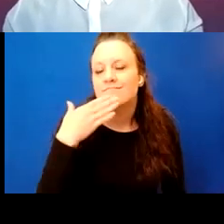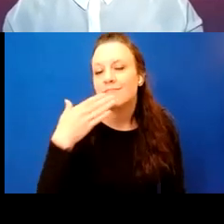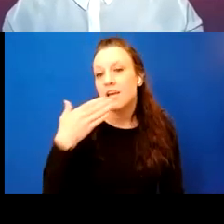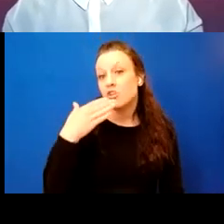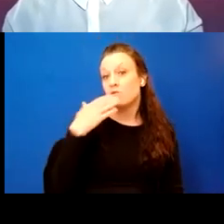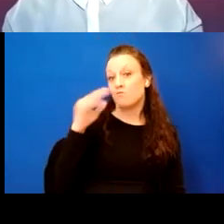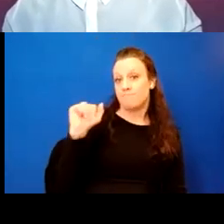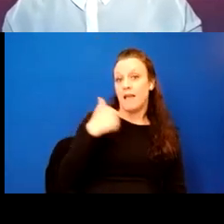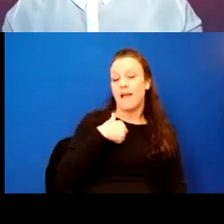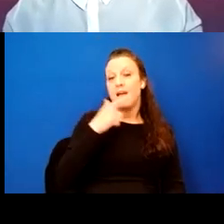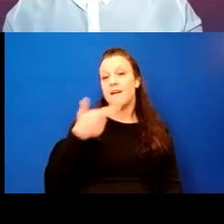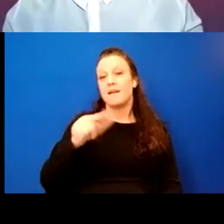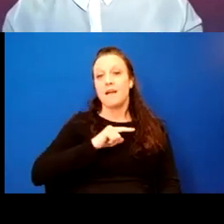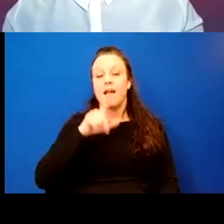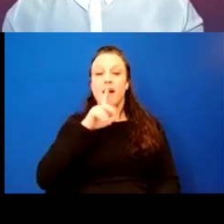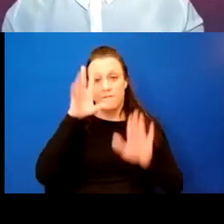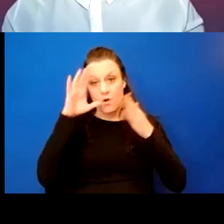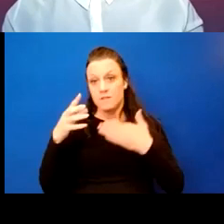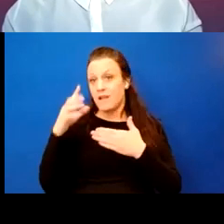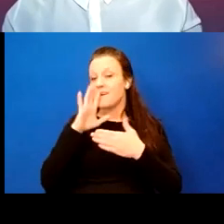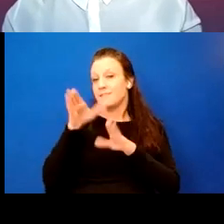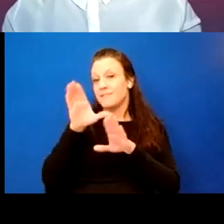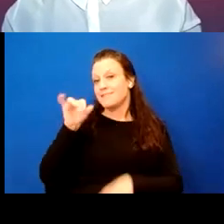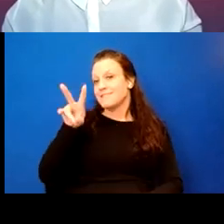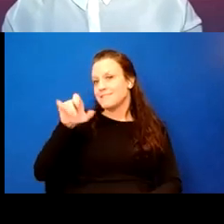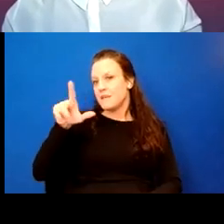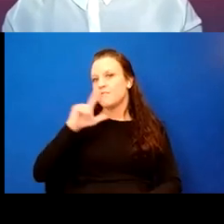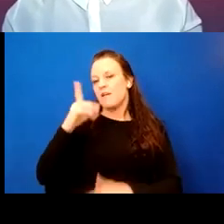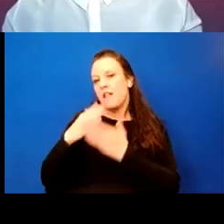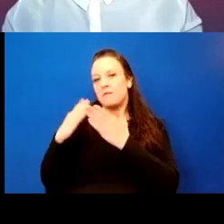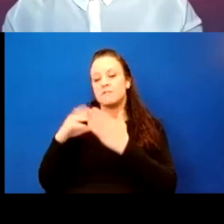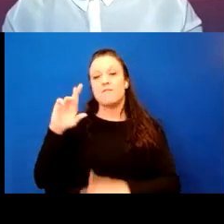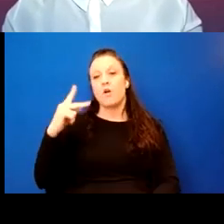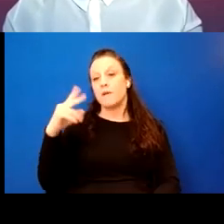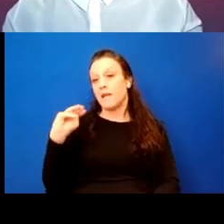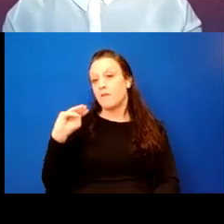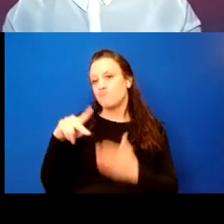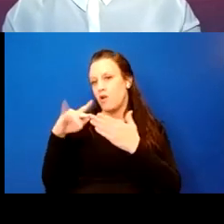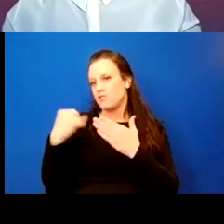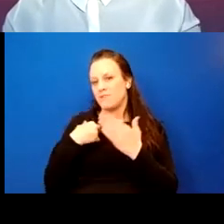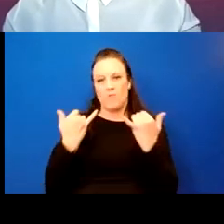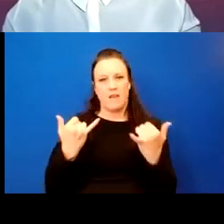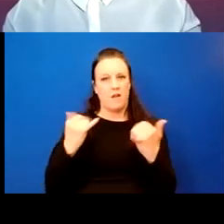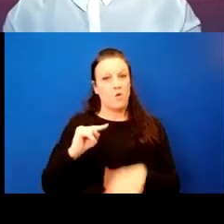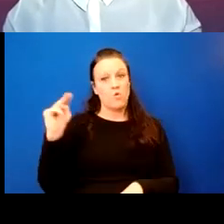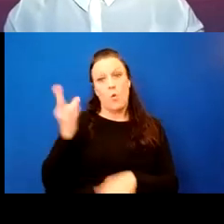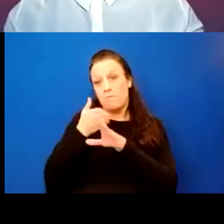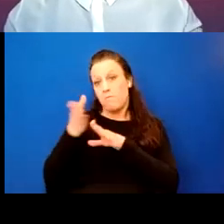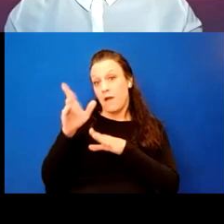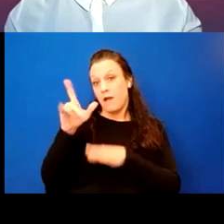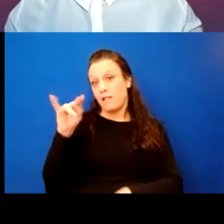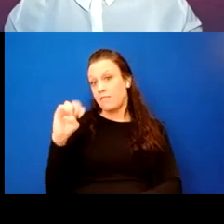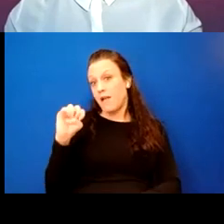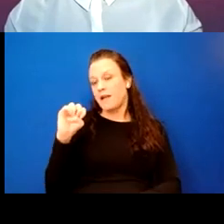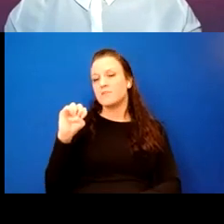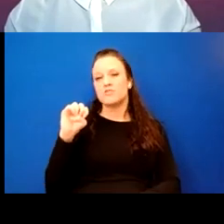and civil elements on the RPM project. So this work that we're doing for the north mainline tracks, it consists of